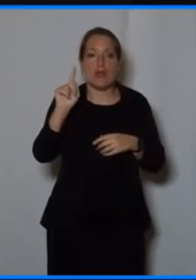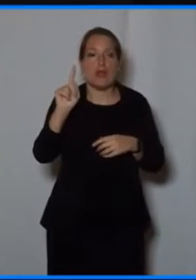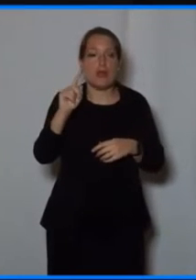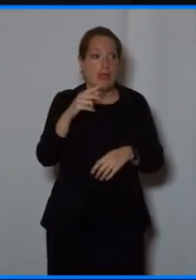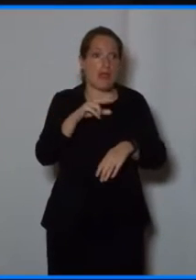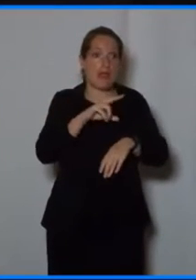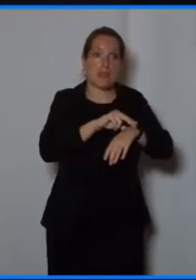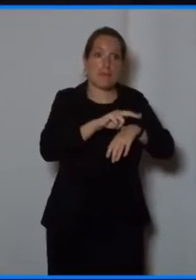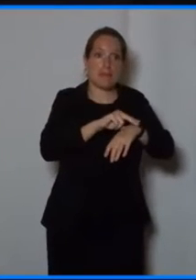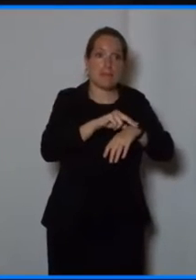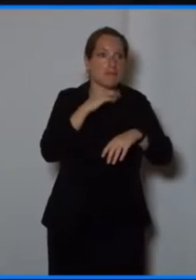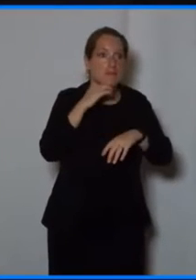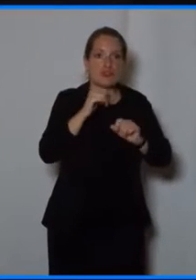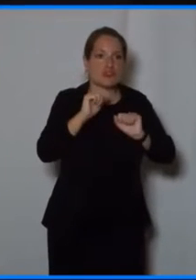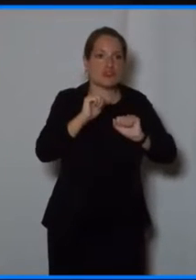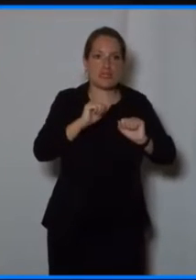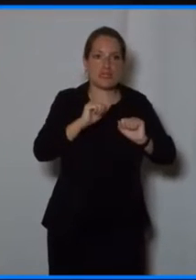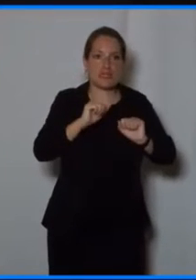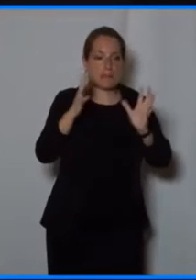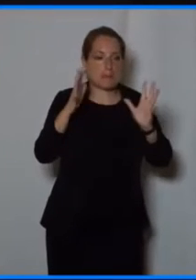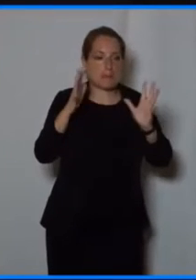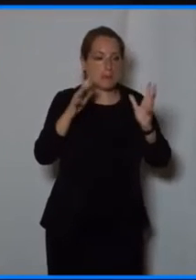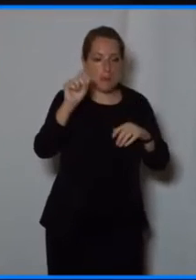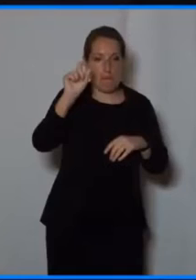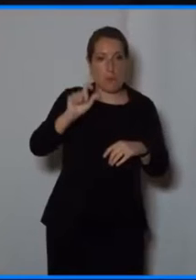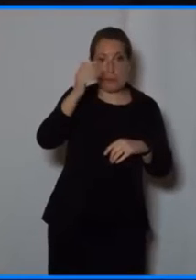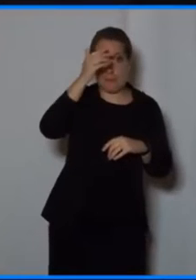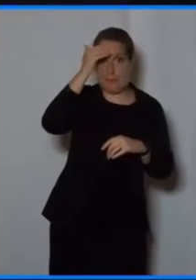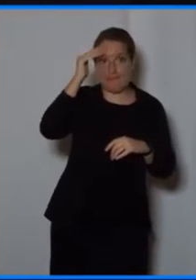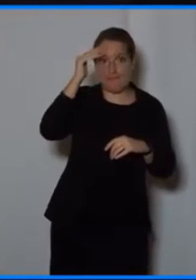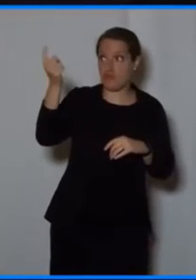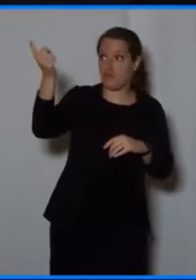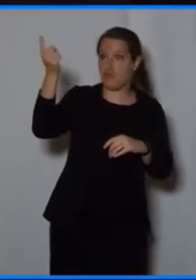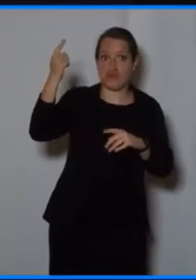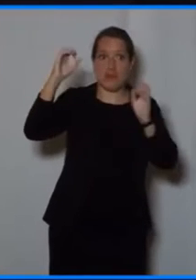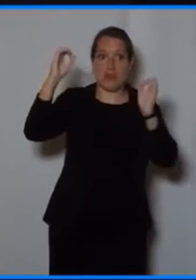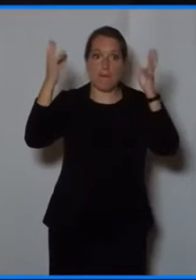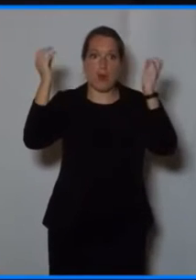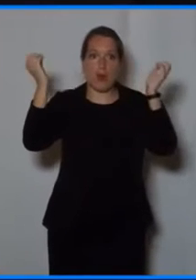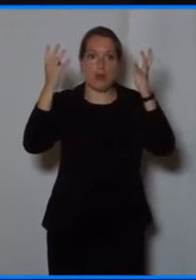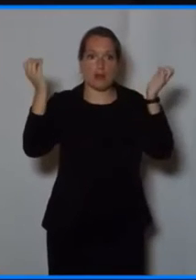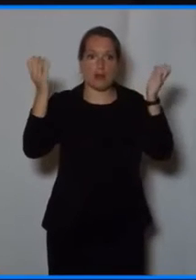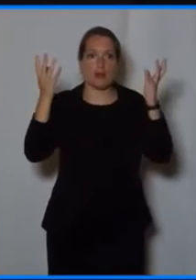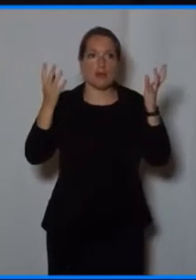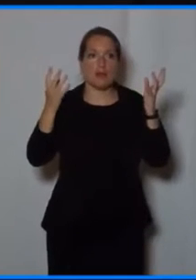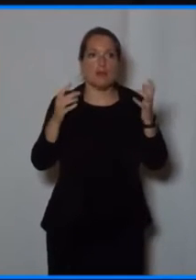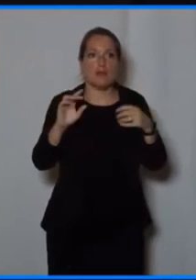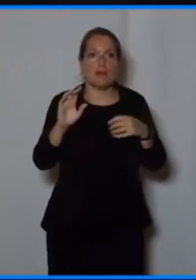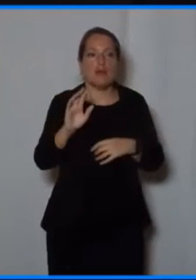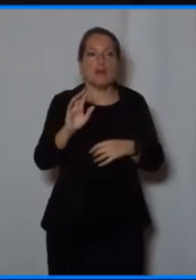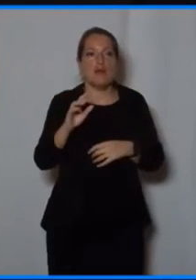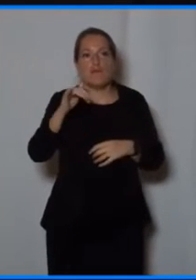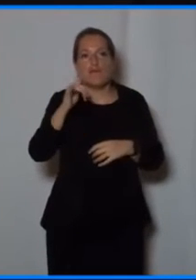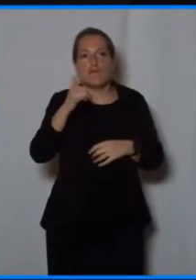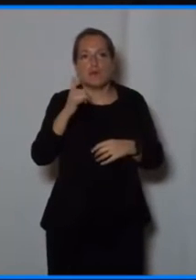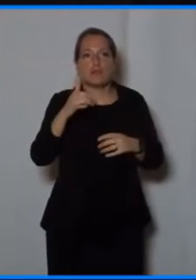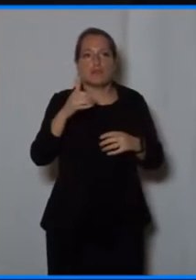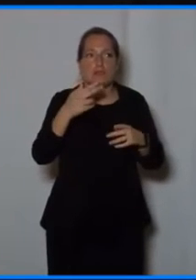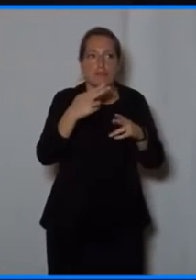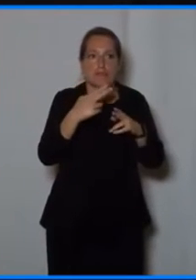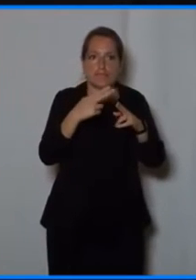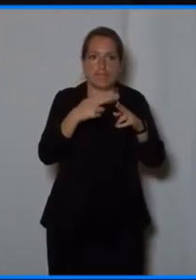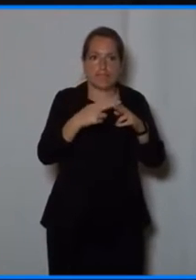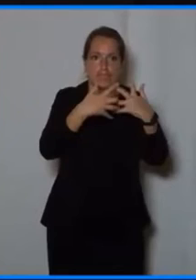for the patient to call the ambulance, but they use predictive analytics to act preventively before something occurs.